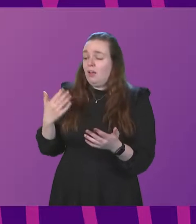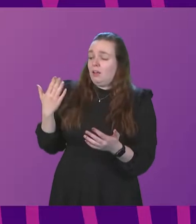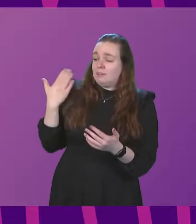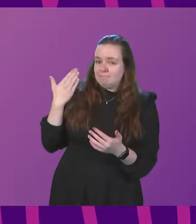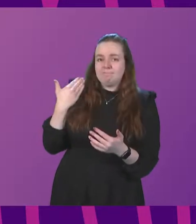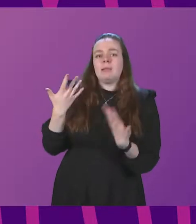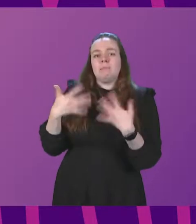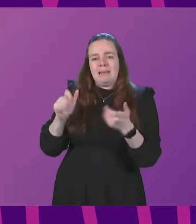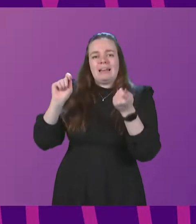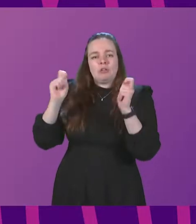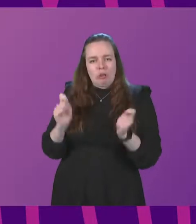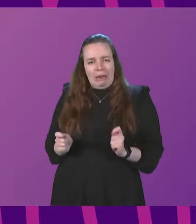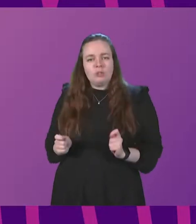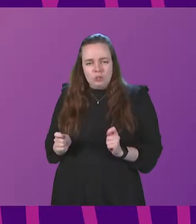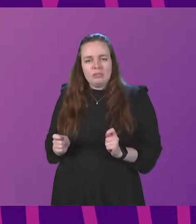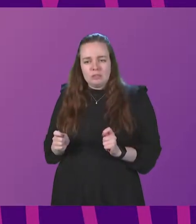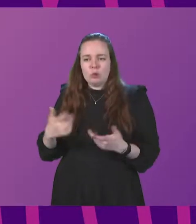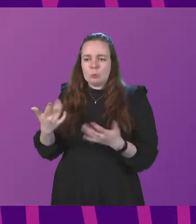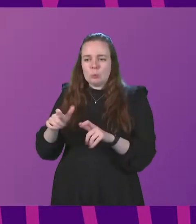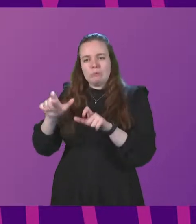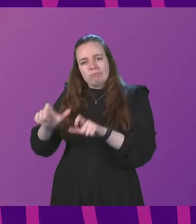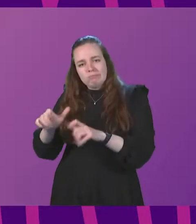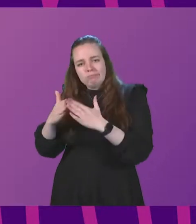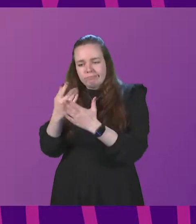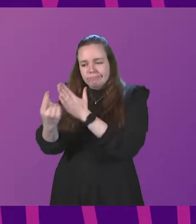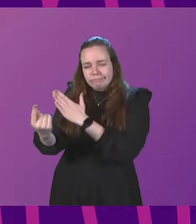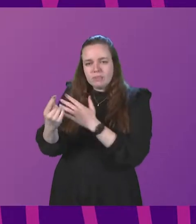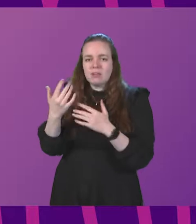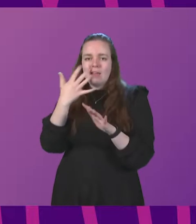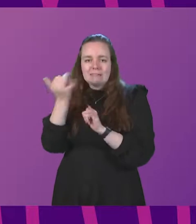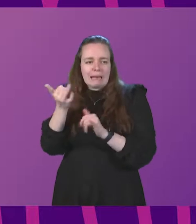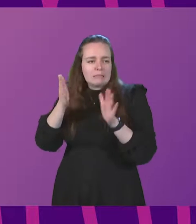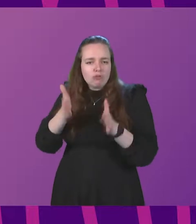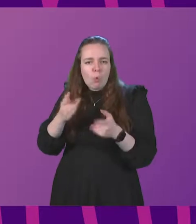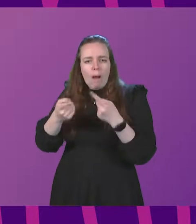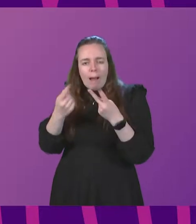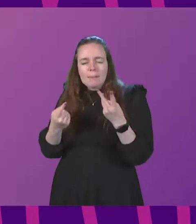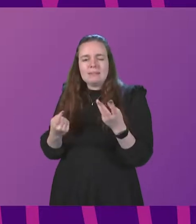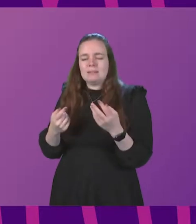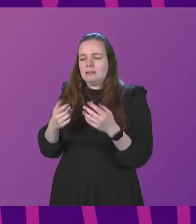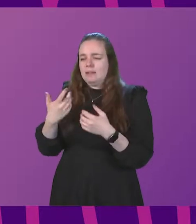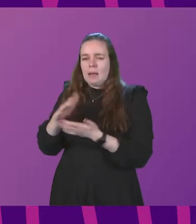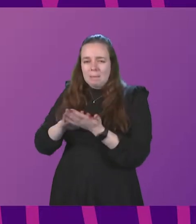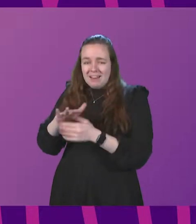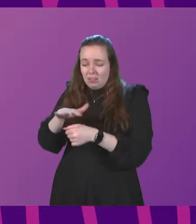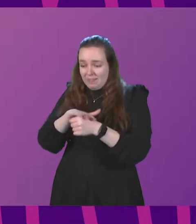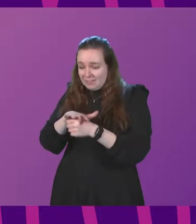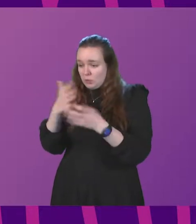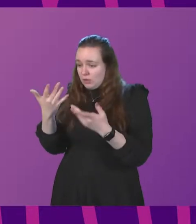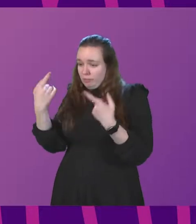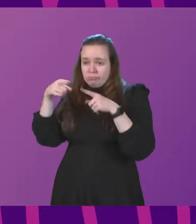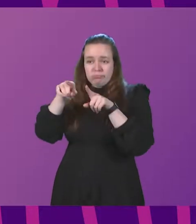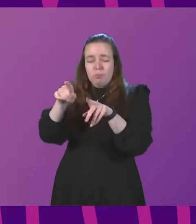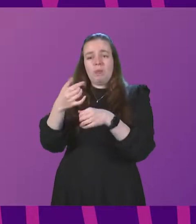course, there have been changes made to isolation periods, to the testing requirements, bringing the situation more in line with the